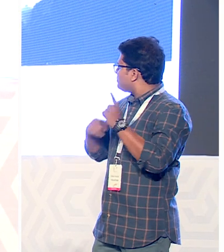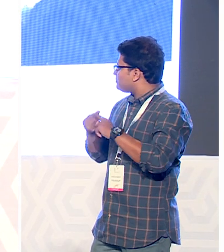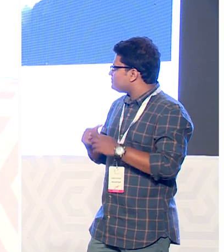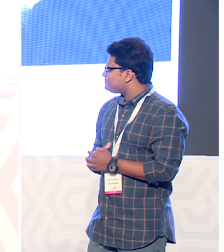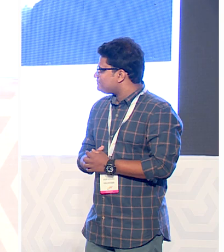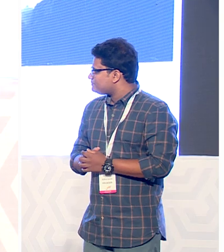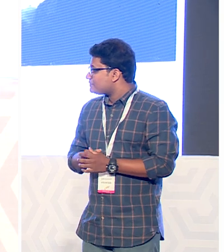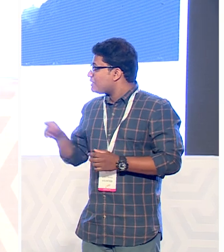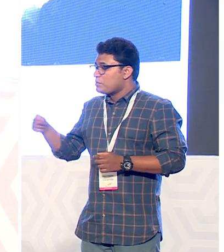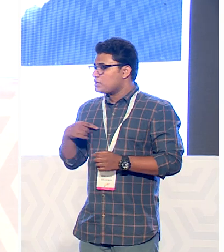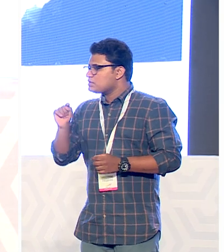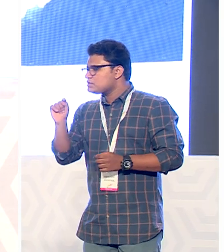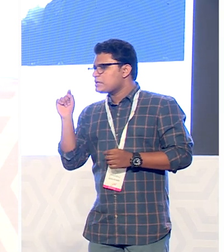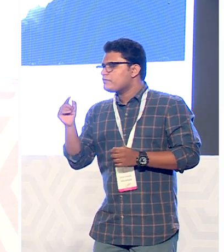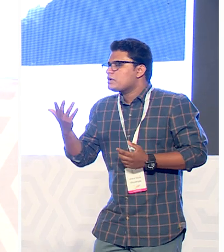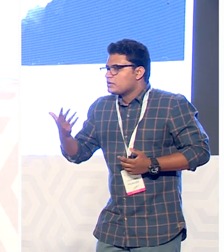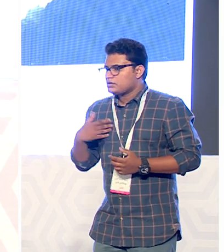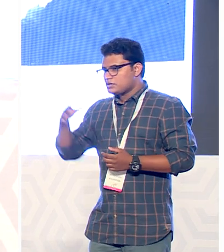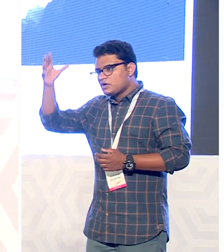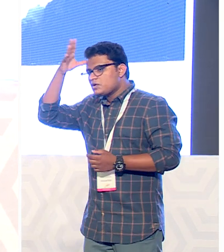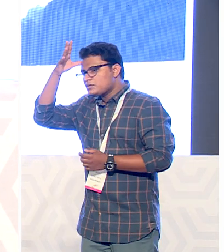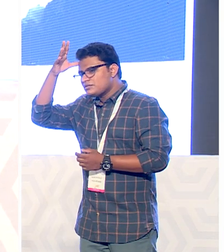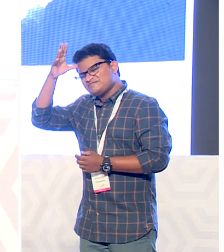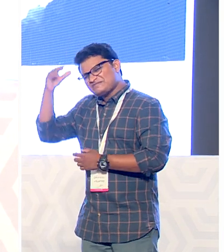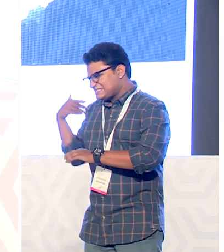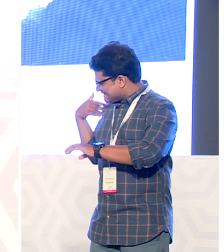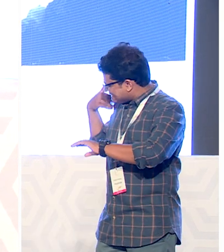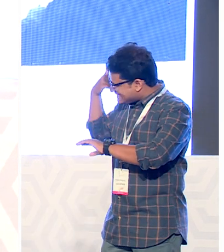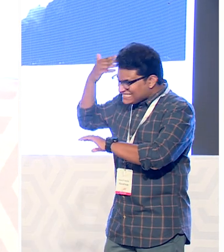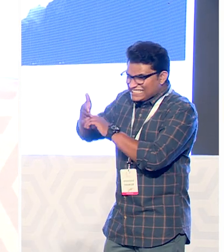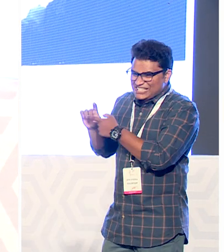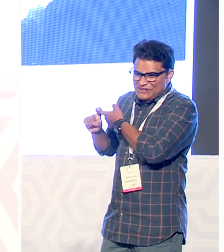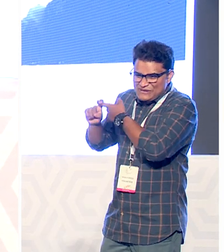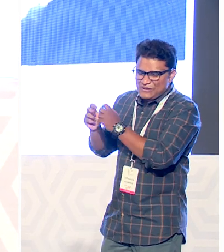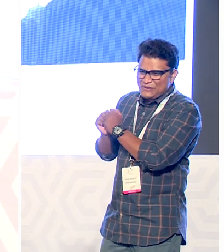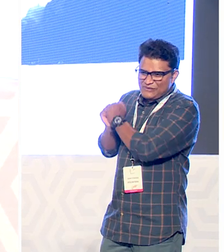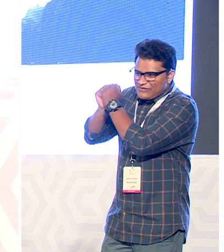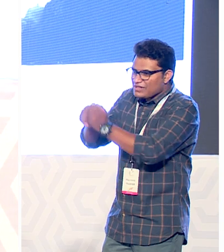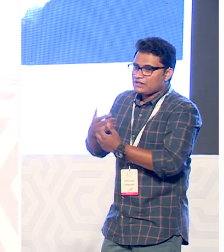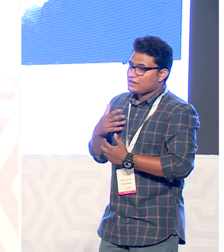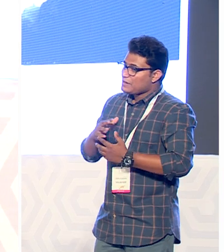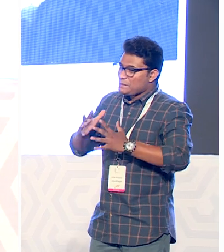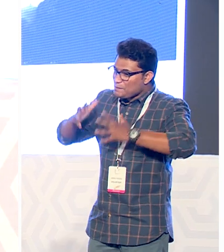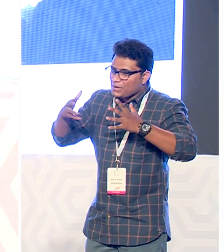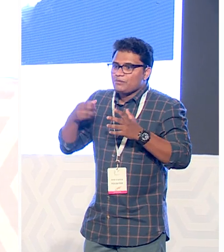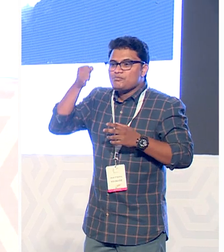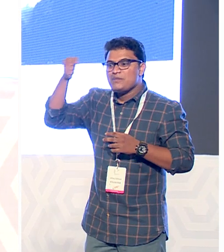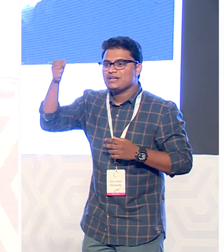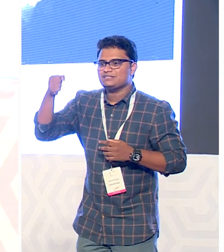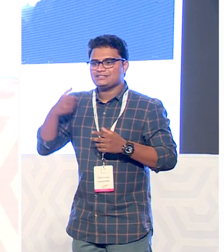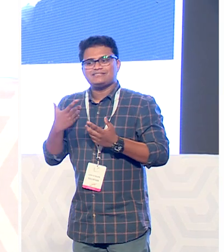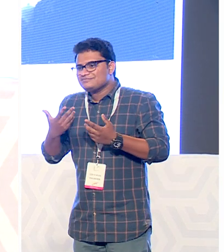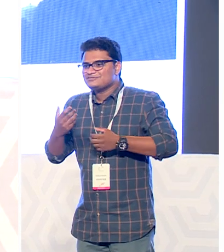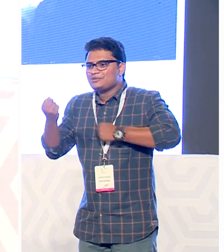but specifically my father has been a constant and the major source of support throughout my